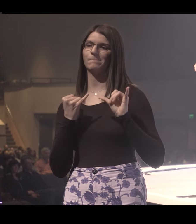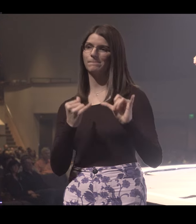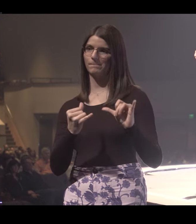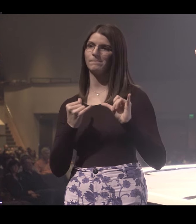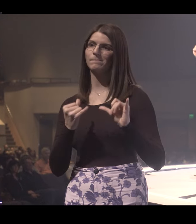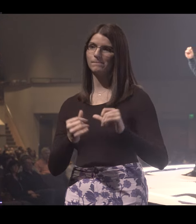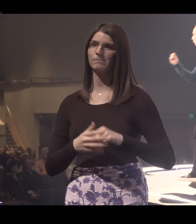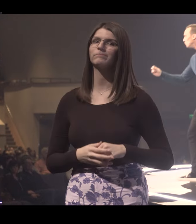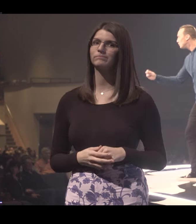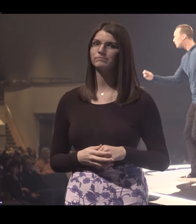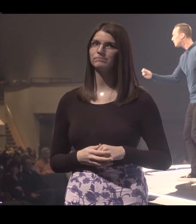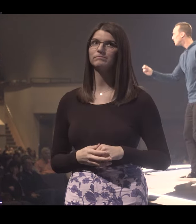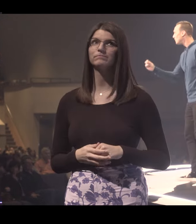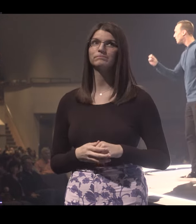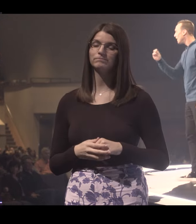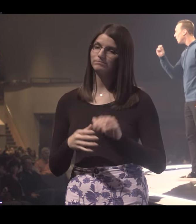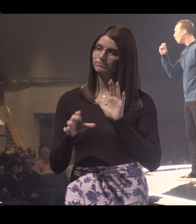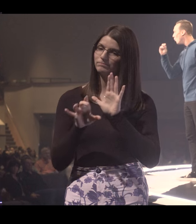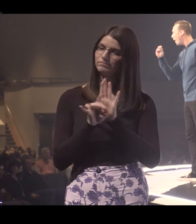time with.